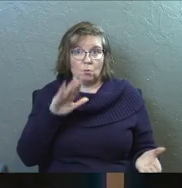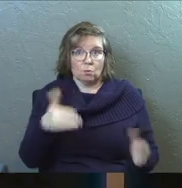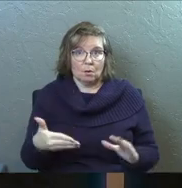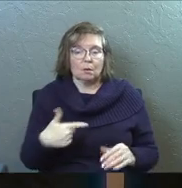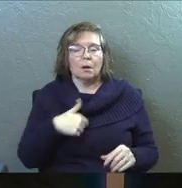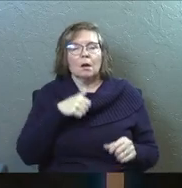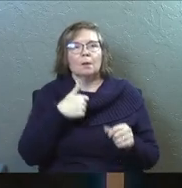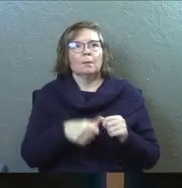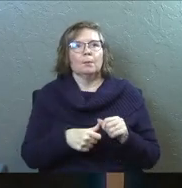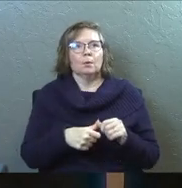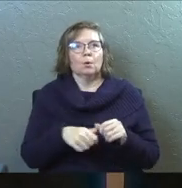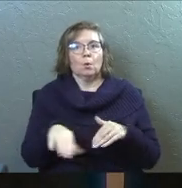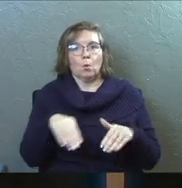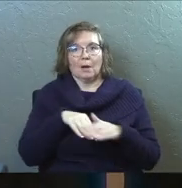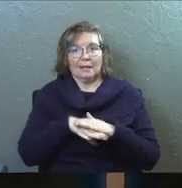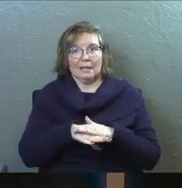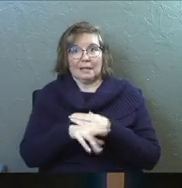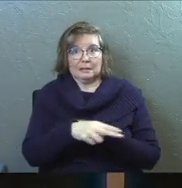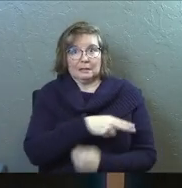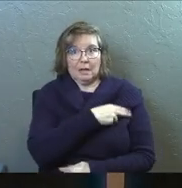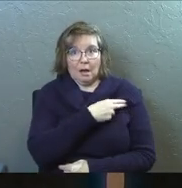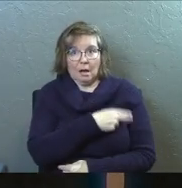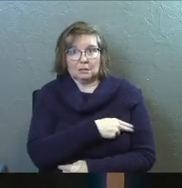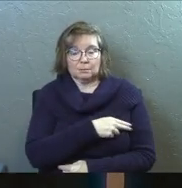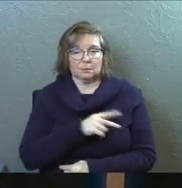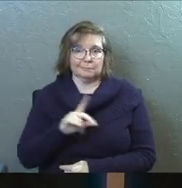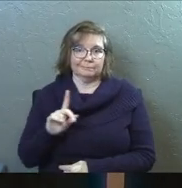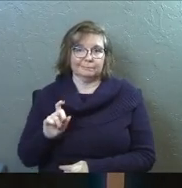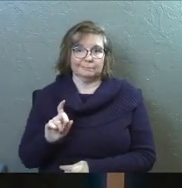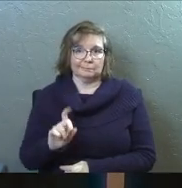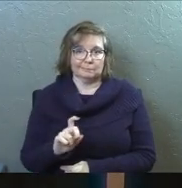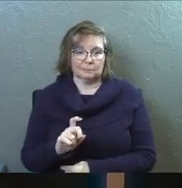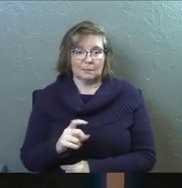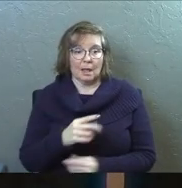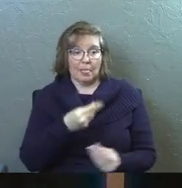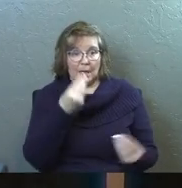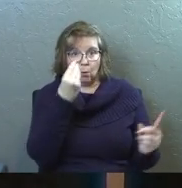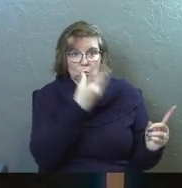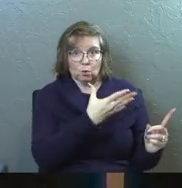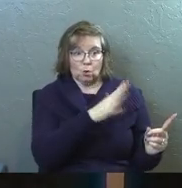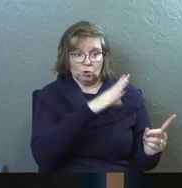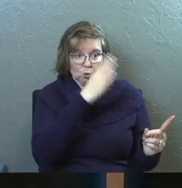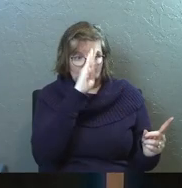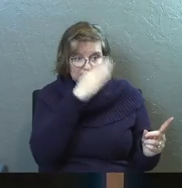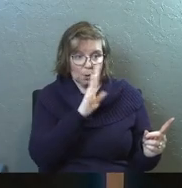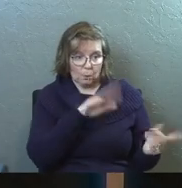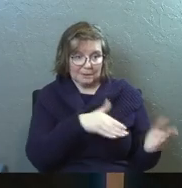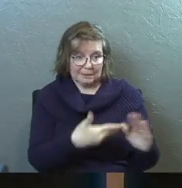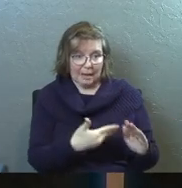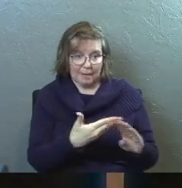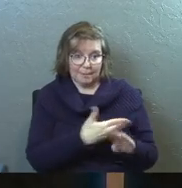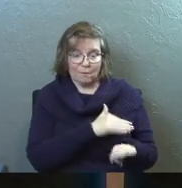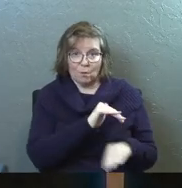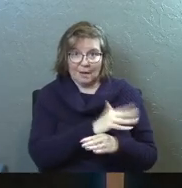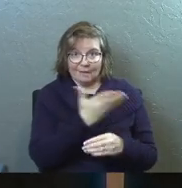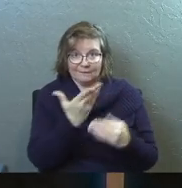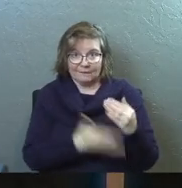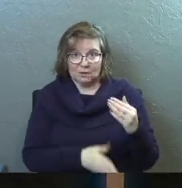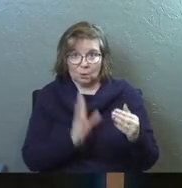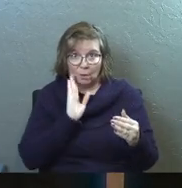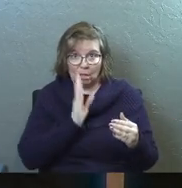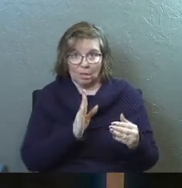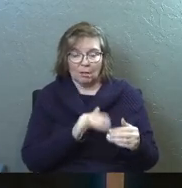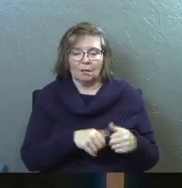And I remember walking into the hospital after they were told like, your son will not make it through the night. Just that's the reality.